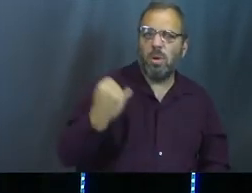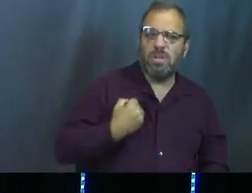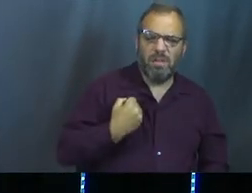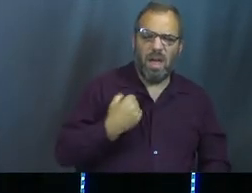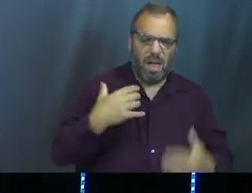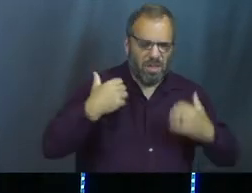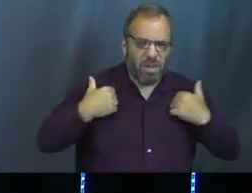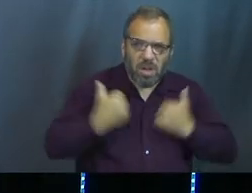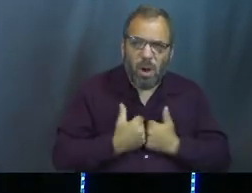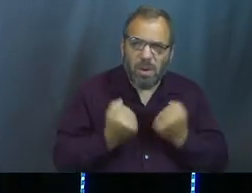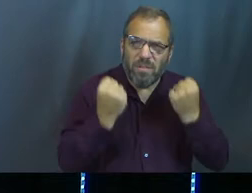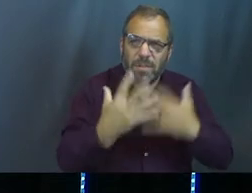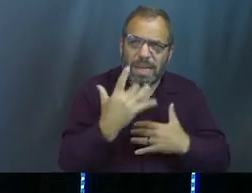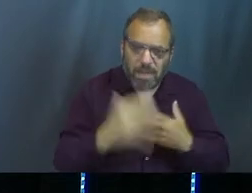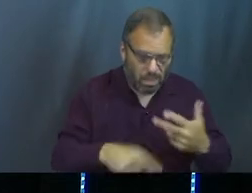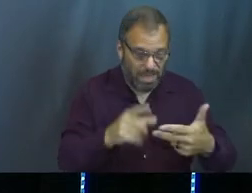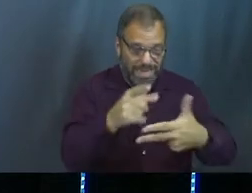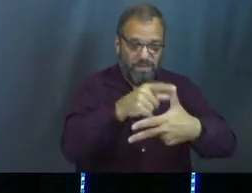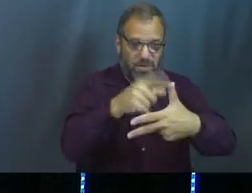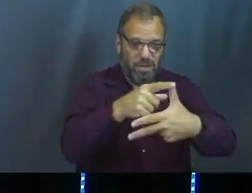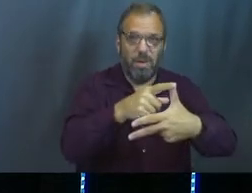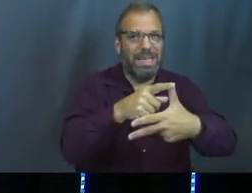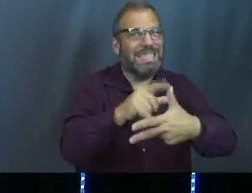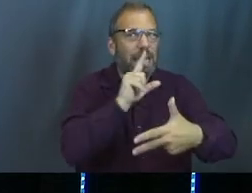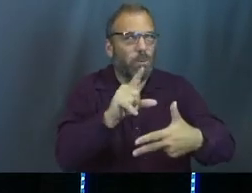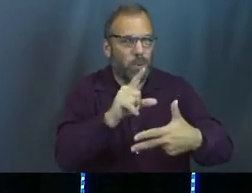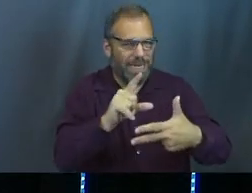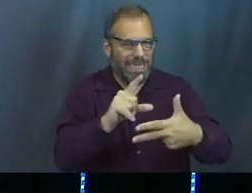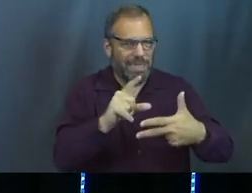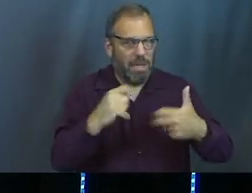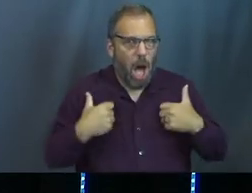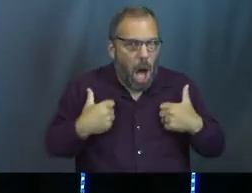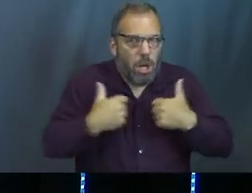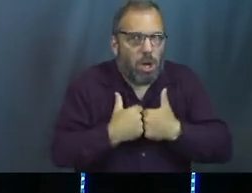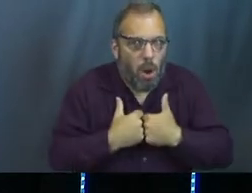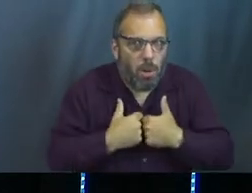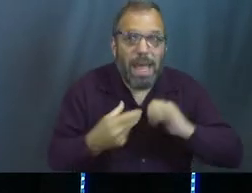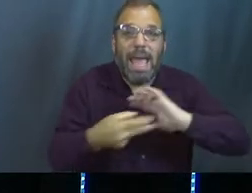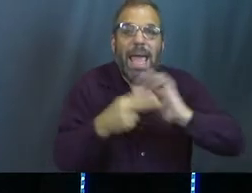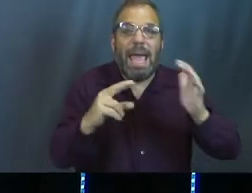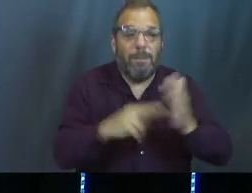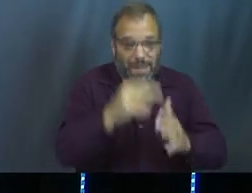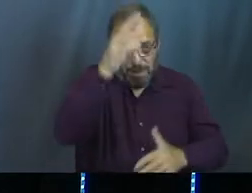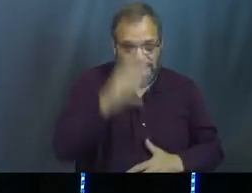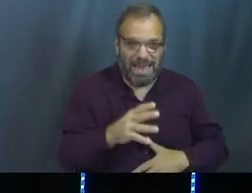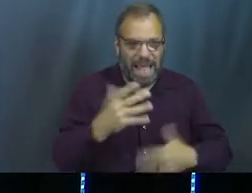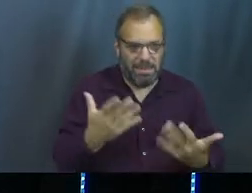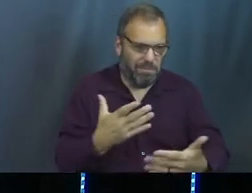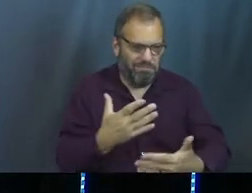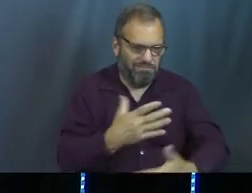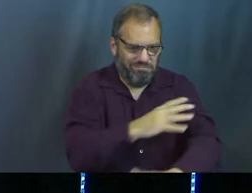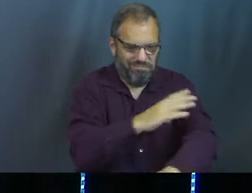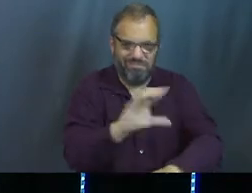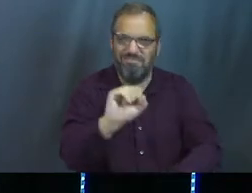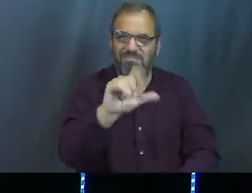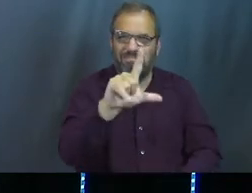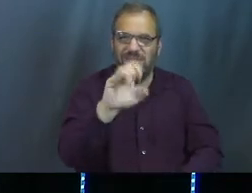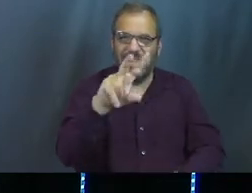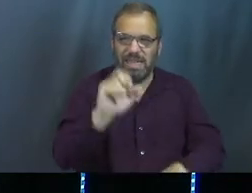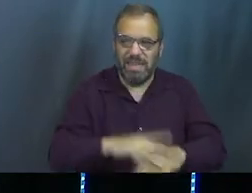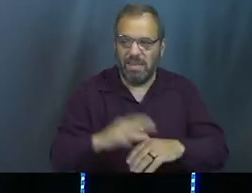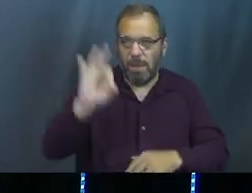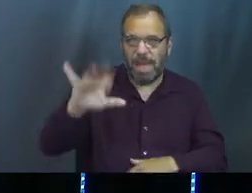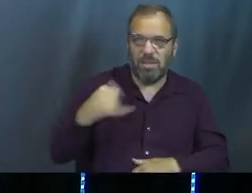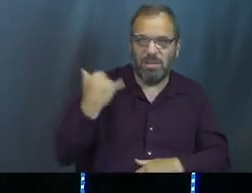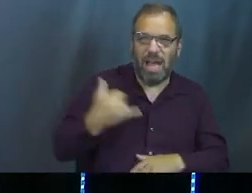many colors, Joseph. Or if you were with us week one, we found out it's not actually a coat of many colors. It just means the man had some sleeves. You know what I'm saying? Pastor Josh